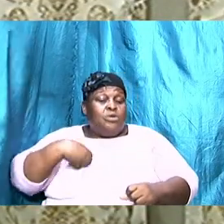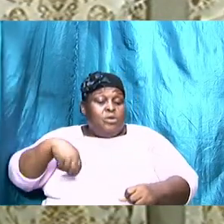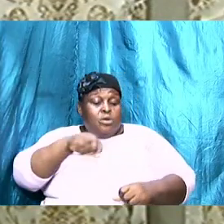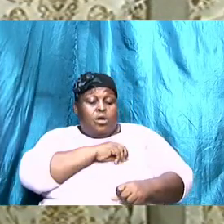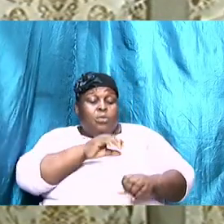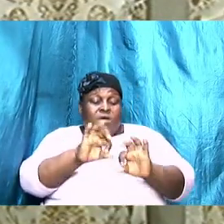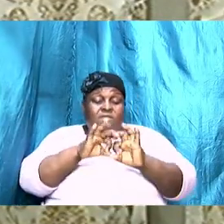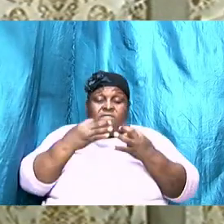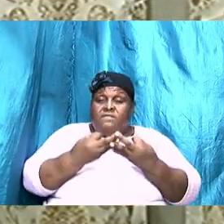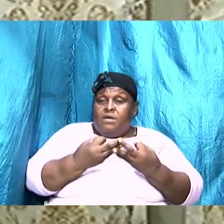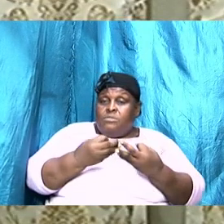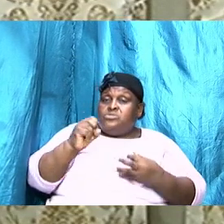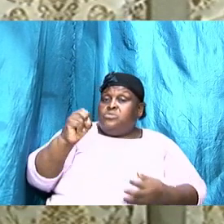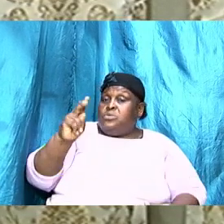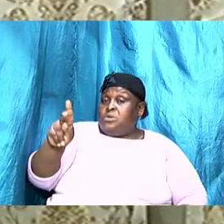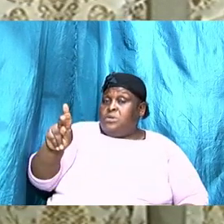okay